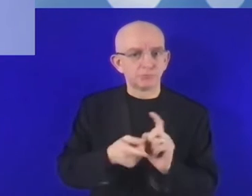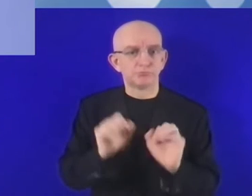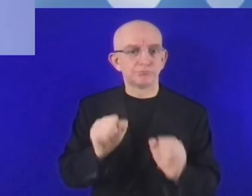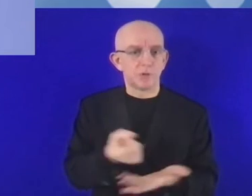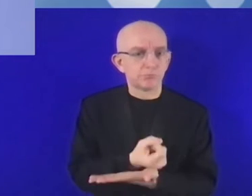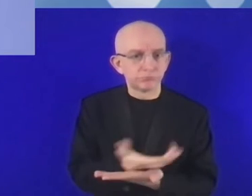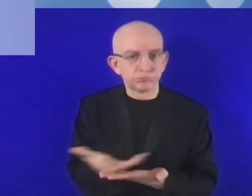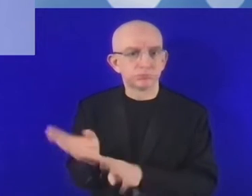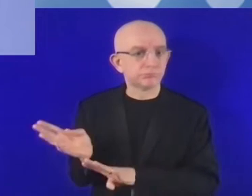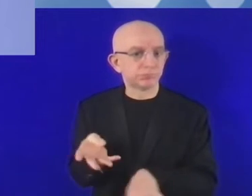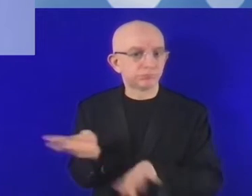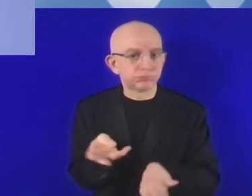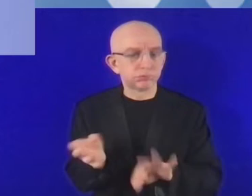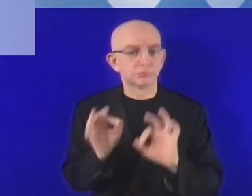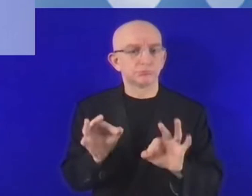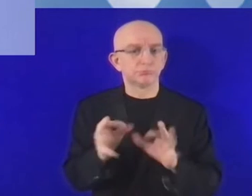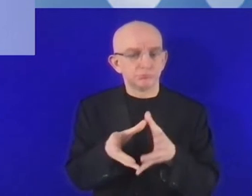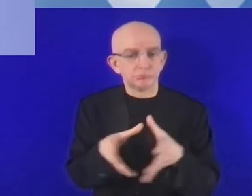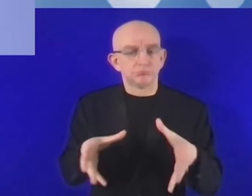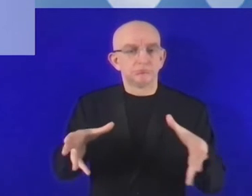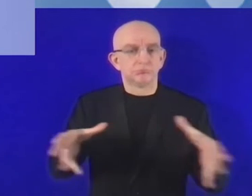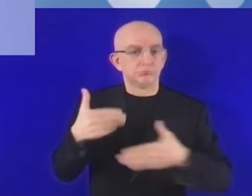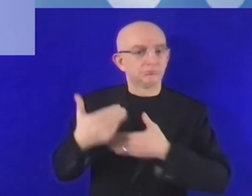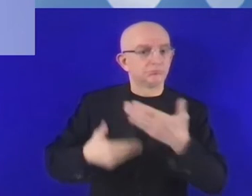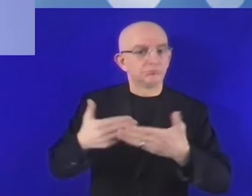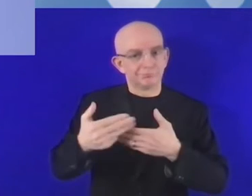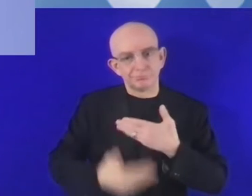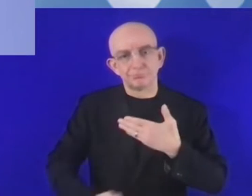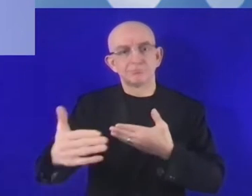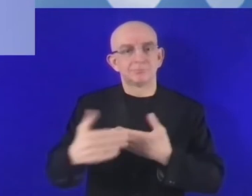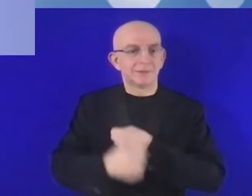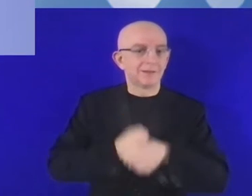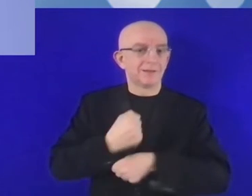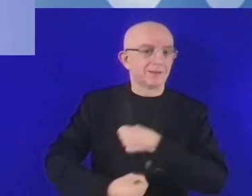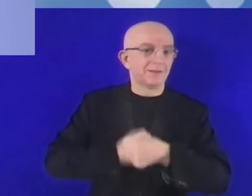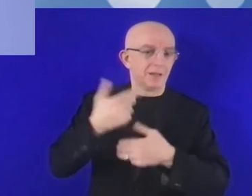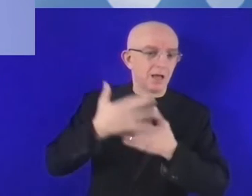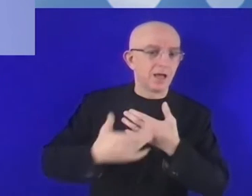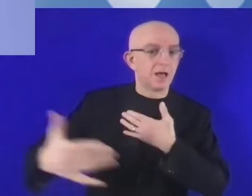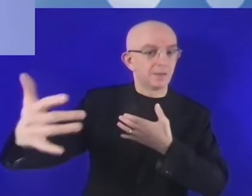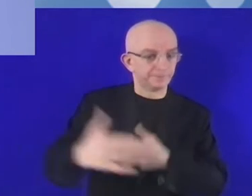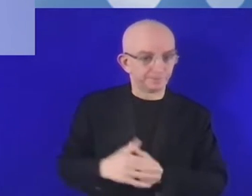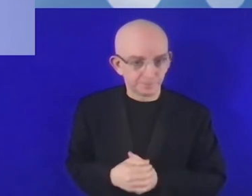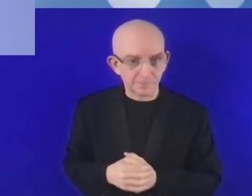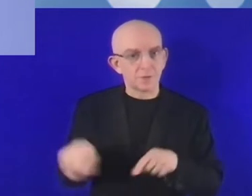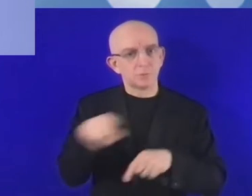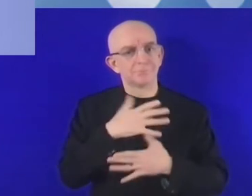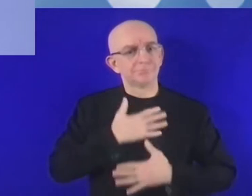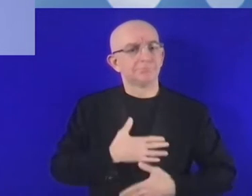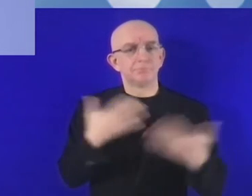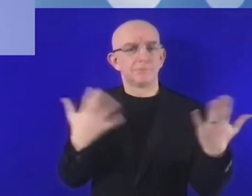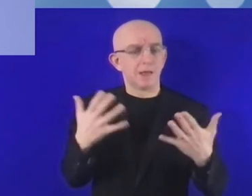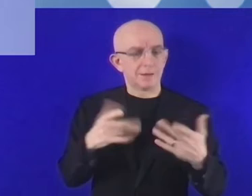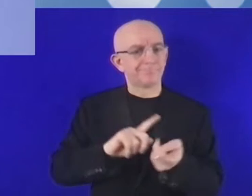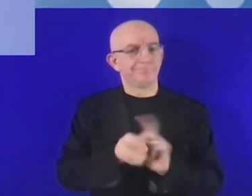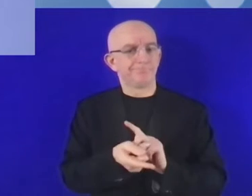we need some kind of structural shifts. And it requires extremely large investment programs.